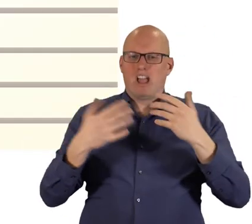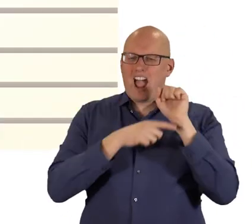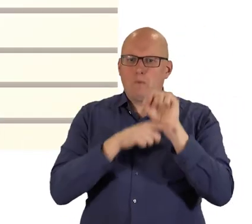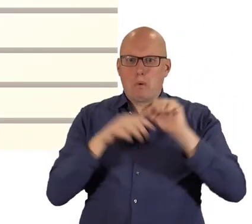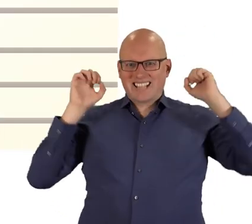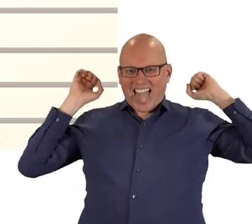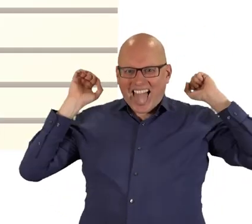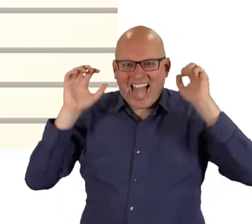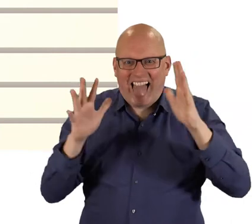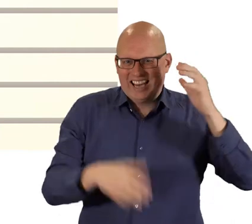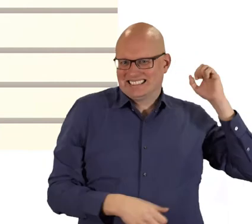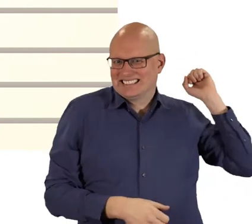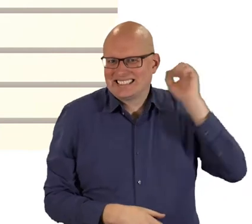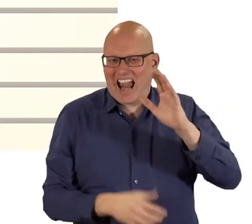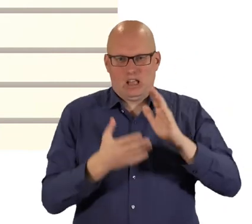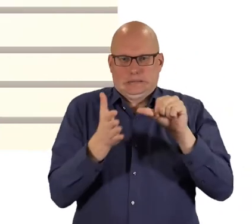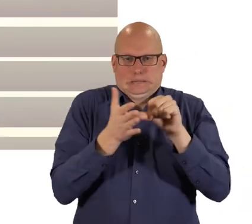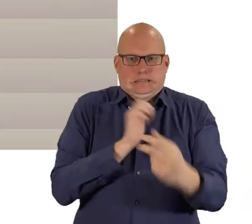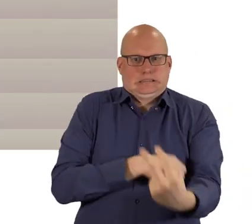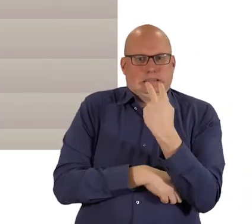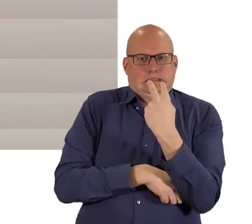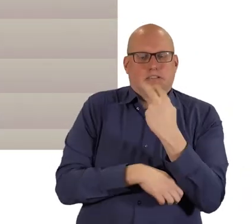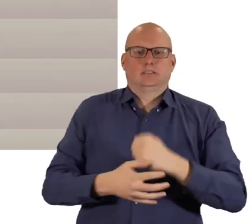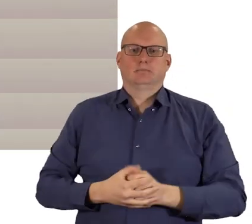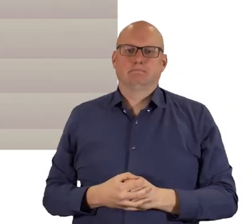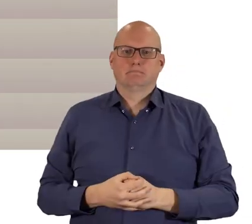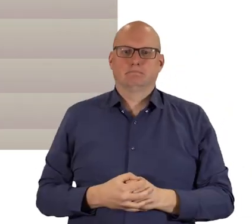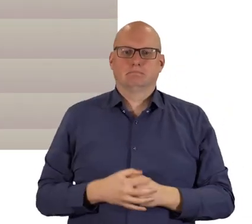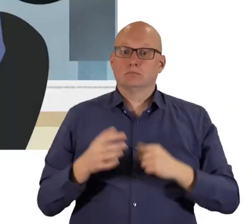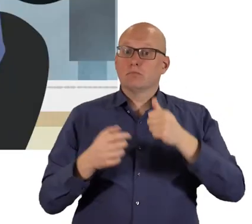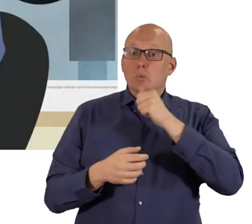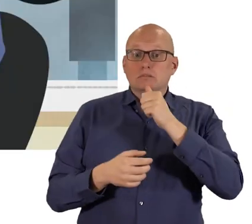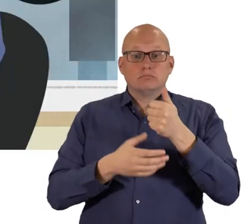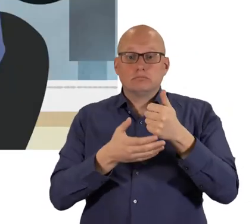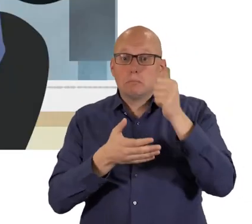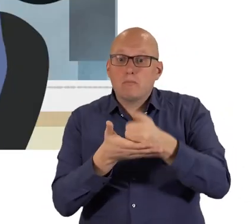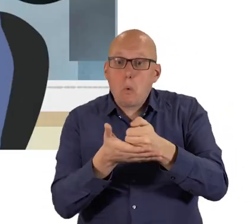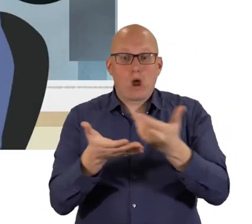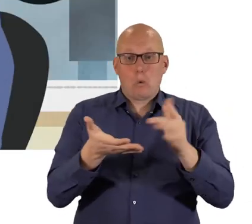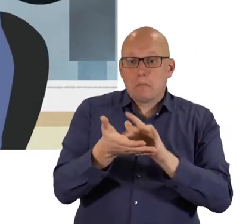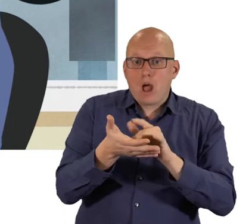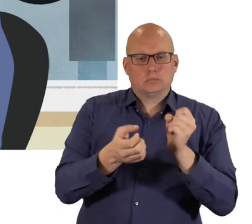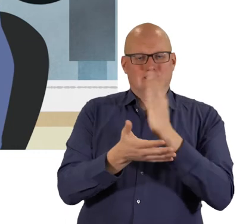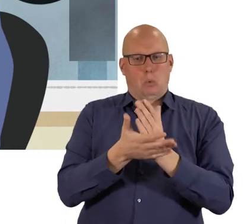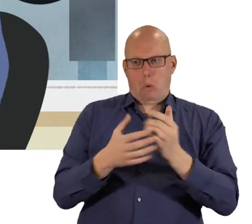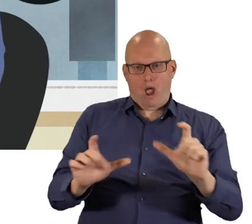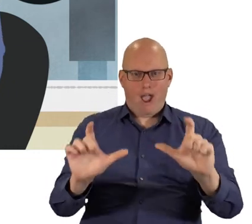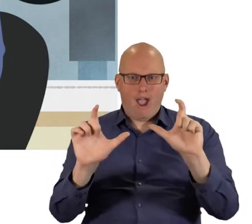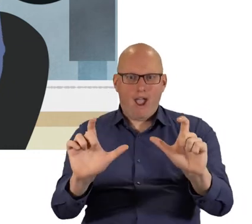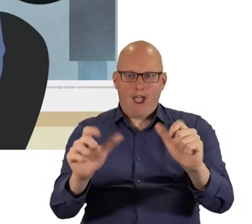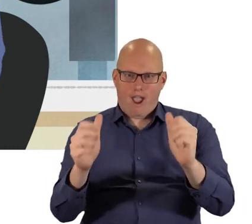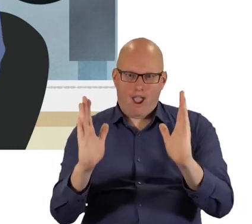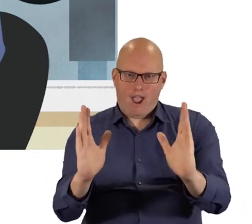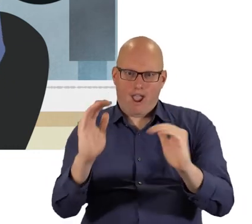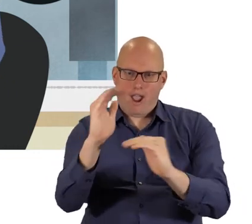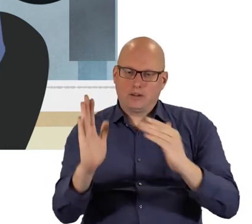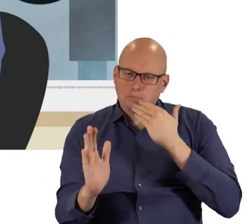but avoid having a bright light or sunshine behind you. If you're using a smartphone or tablet try to keep it